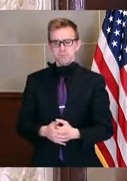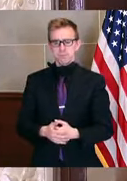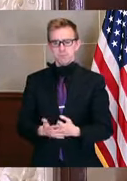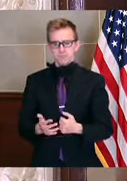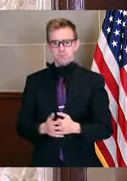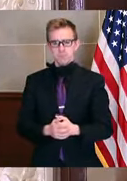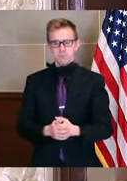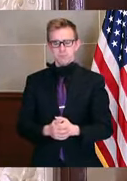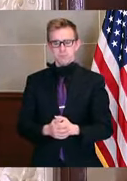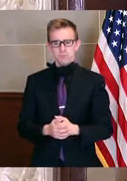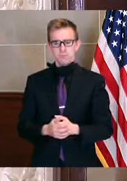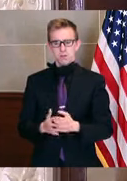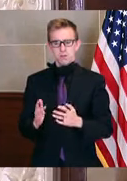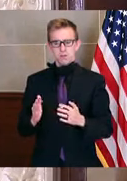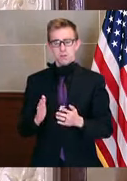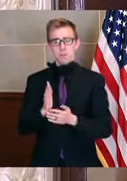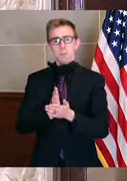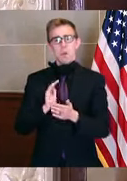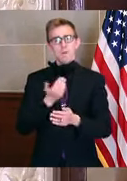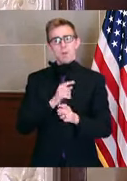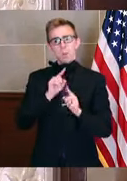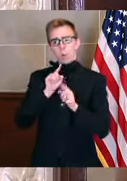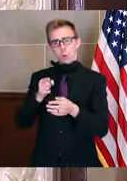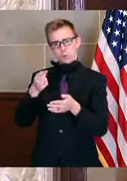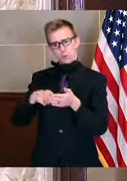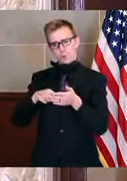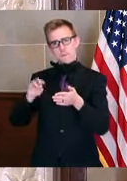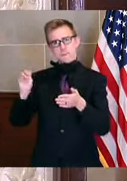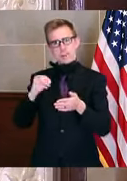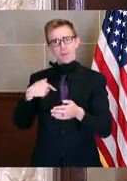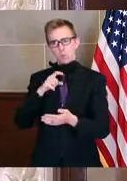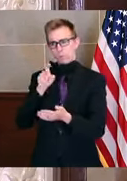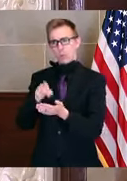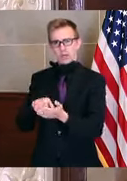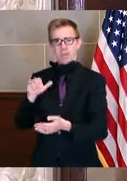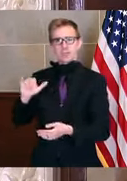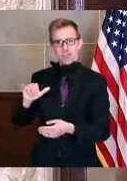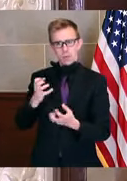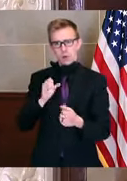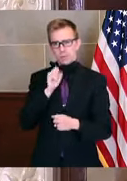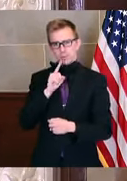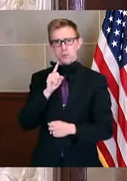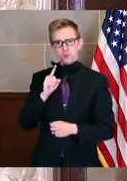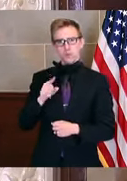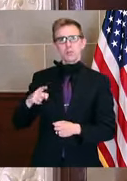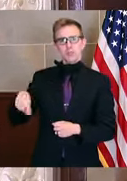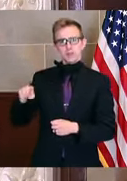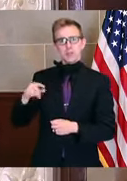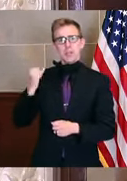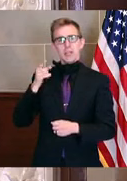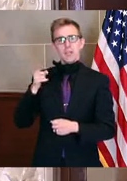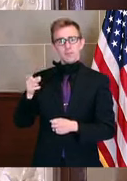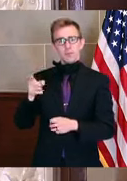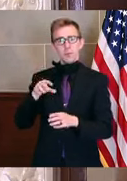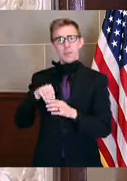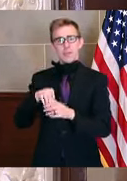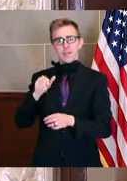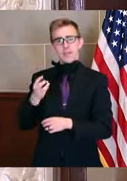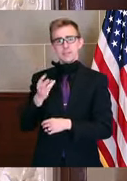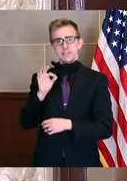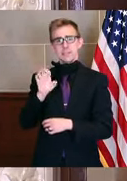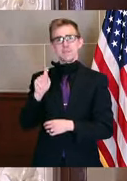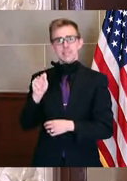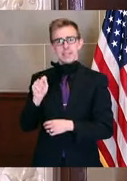But as, you know, part of our order on Monday, we recognize that and make sure that if you're going to be within that six feet,